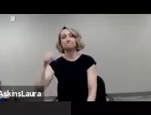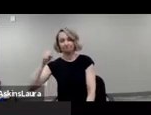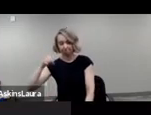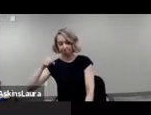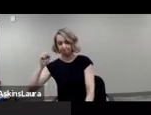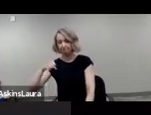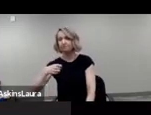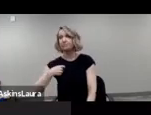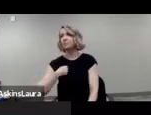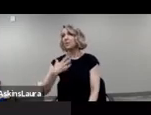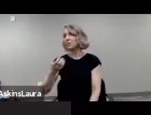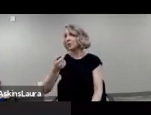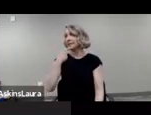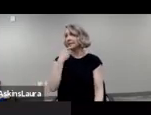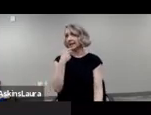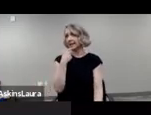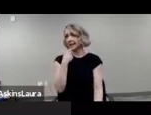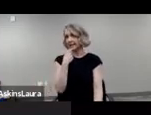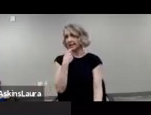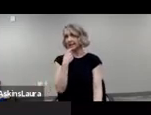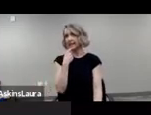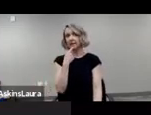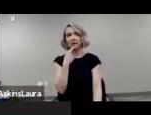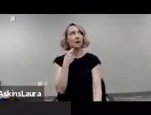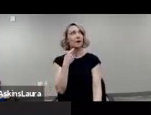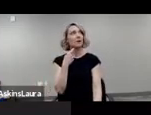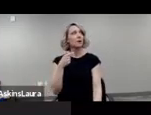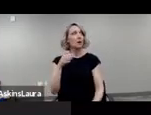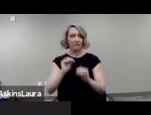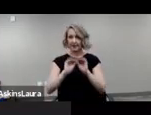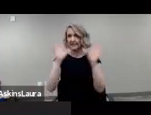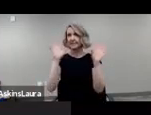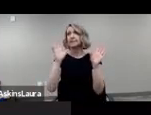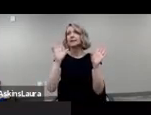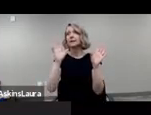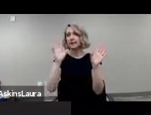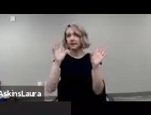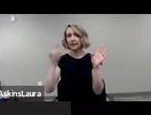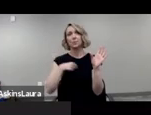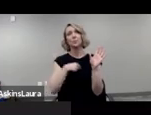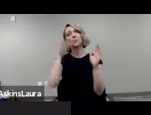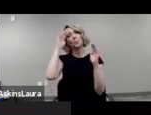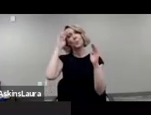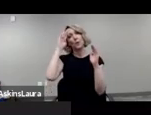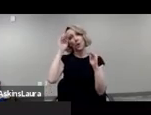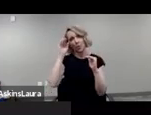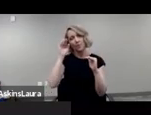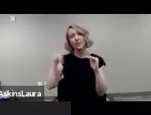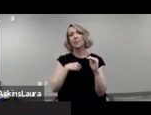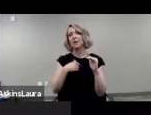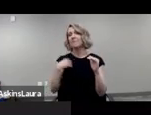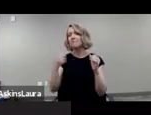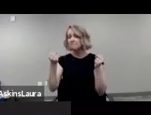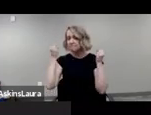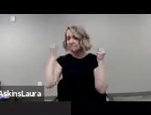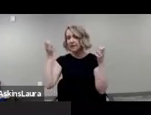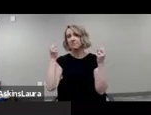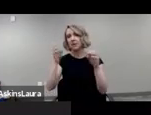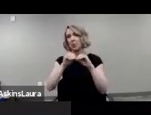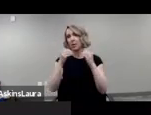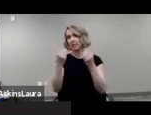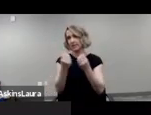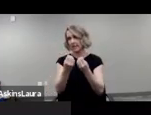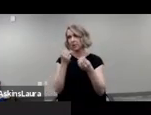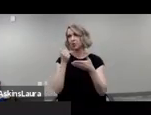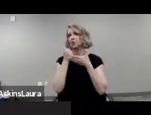a point make that you know that that we will we would hope to have many organizations who